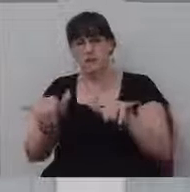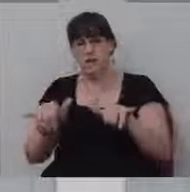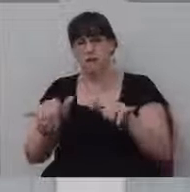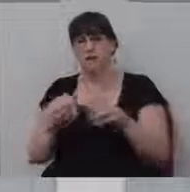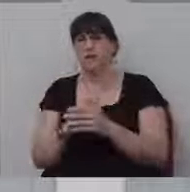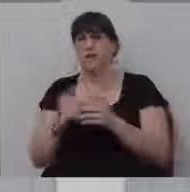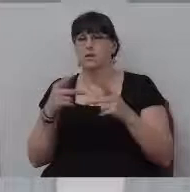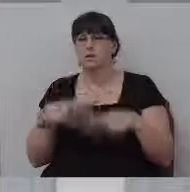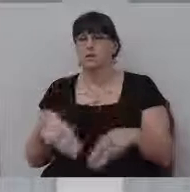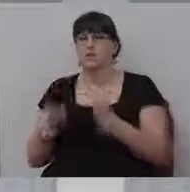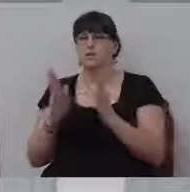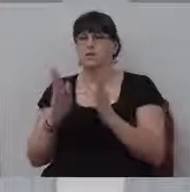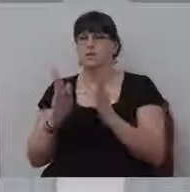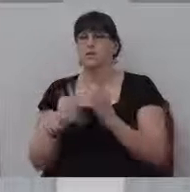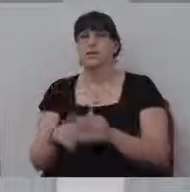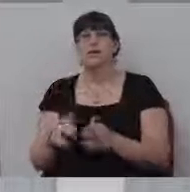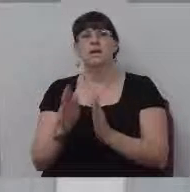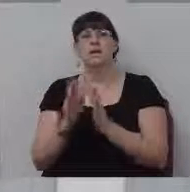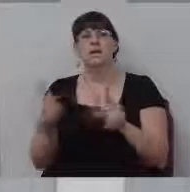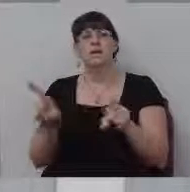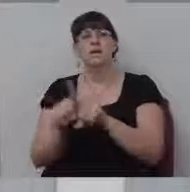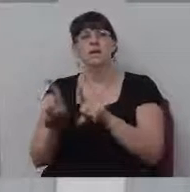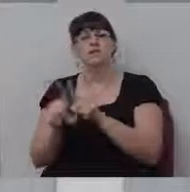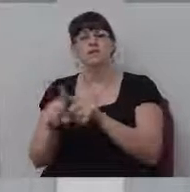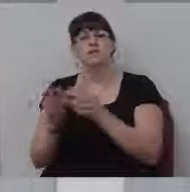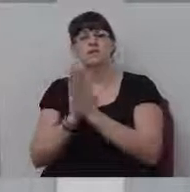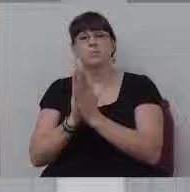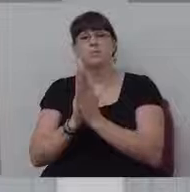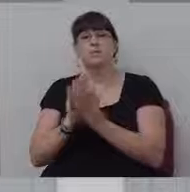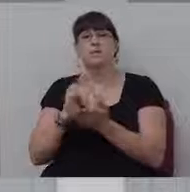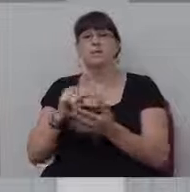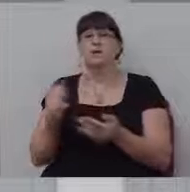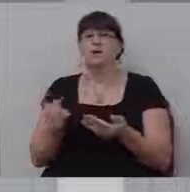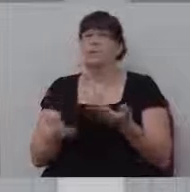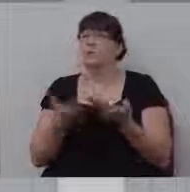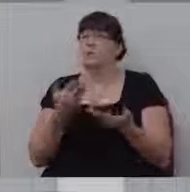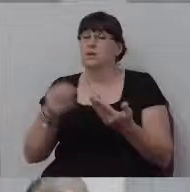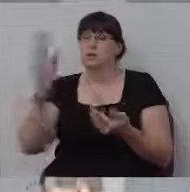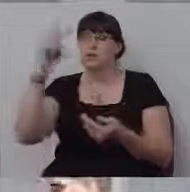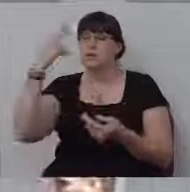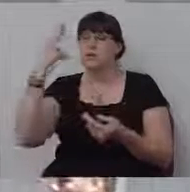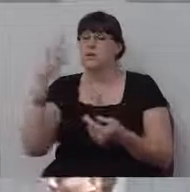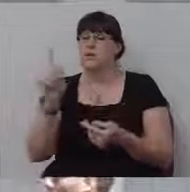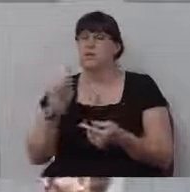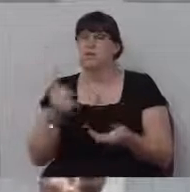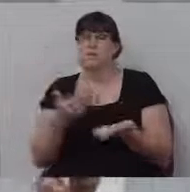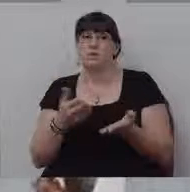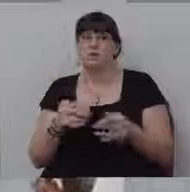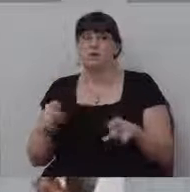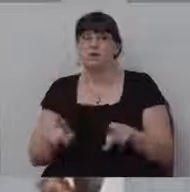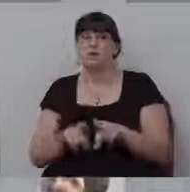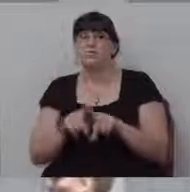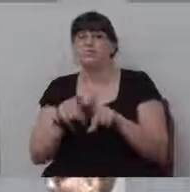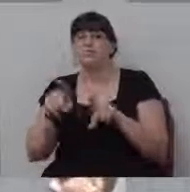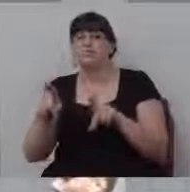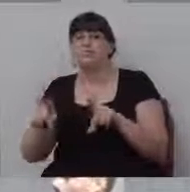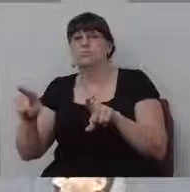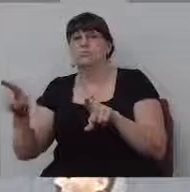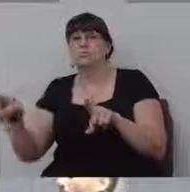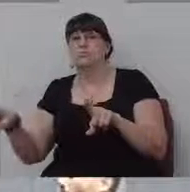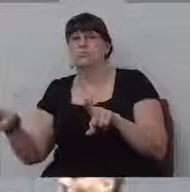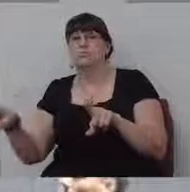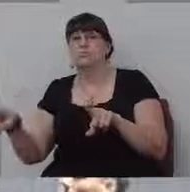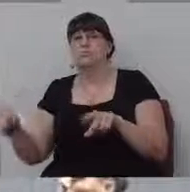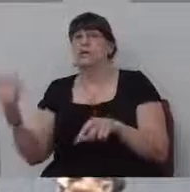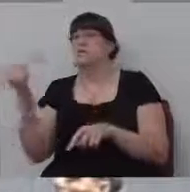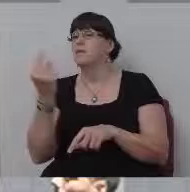pray that if for whatever reason someone here gets off course, that they will